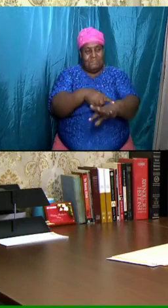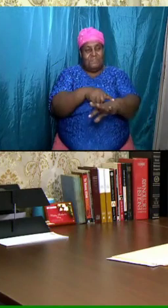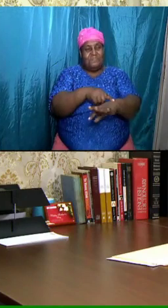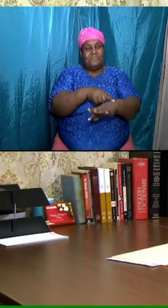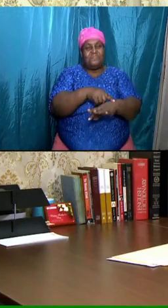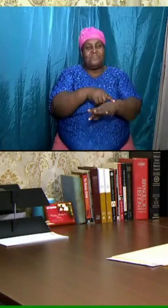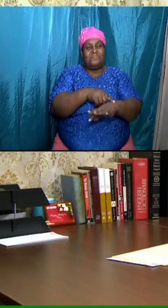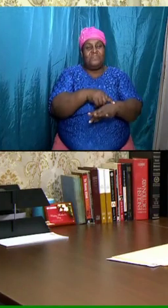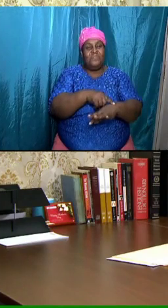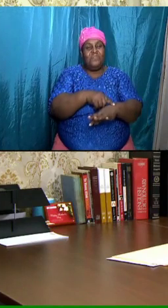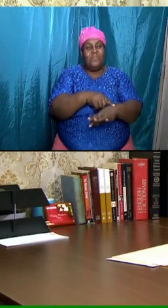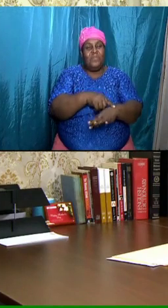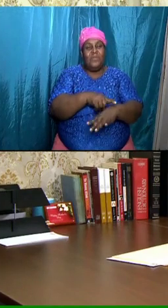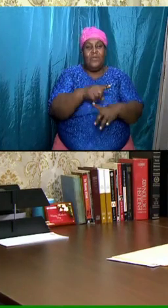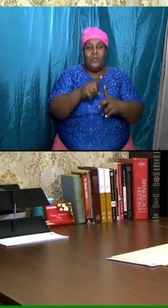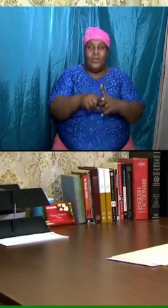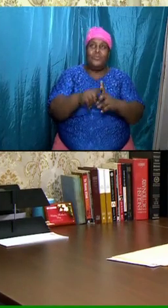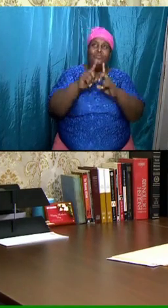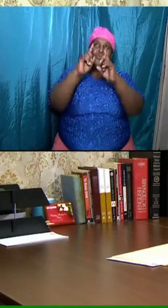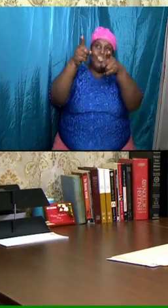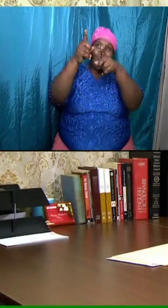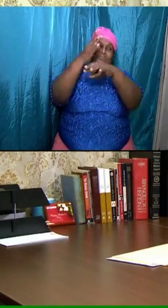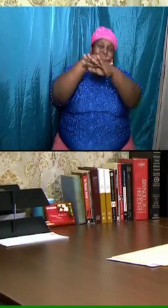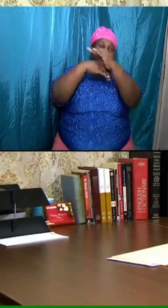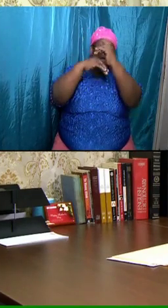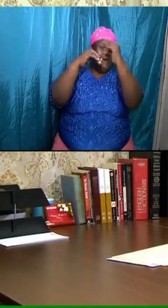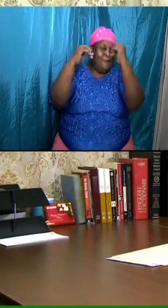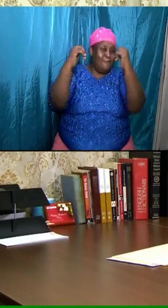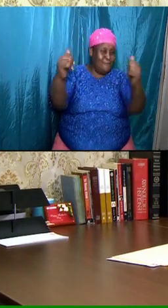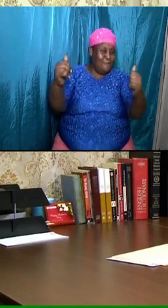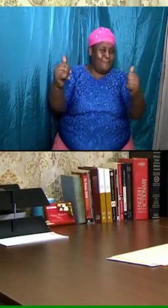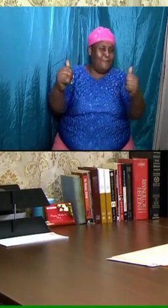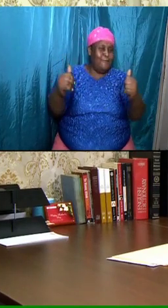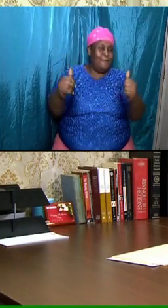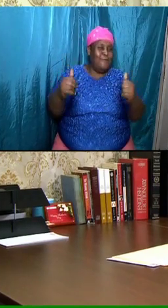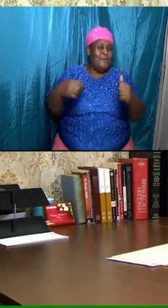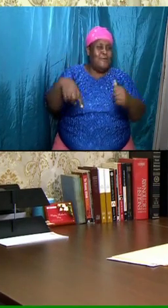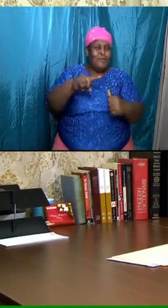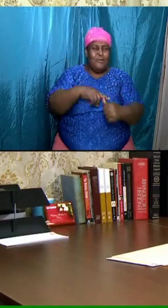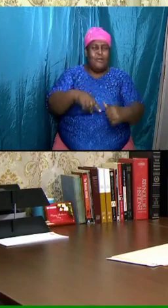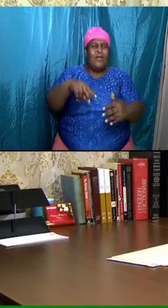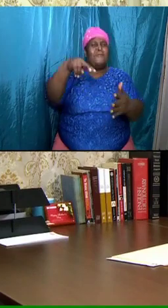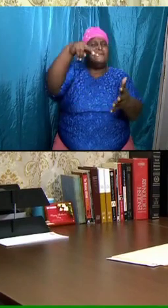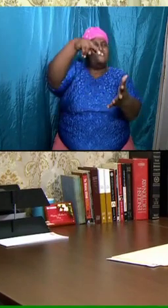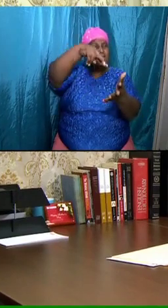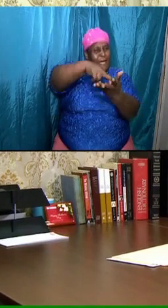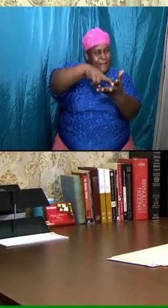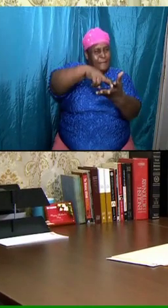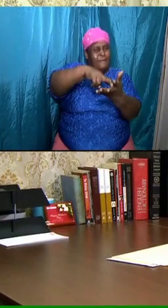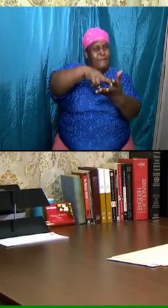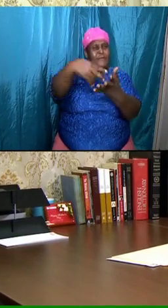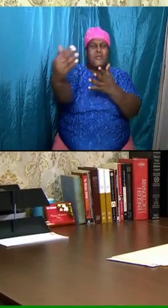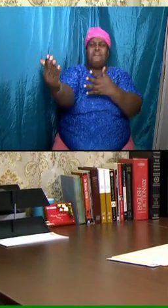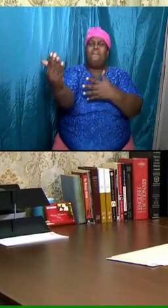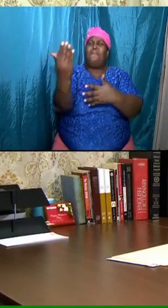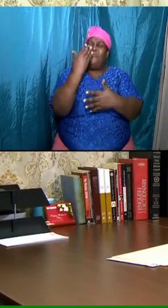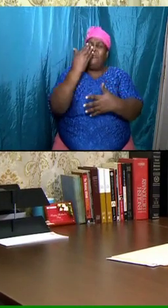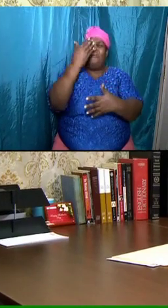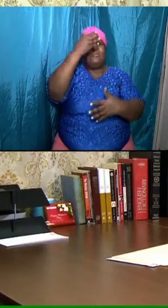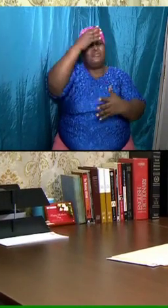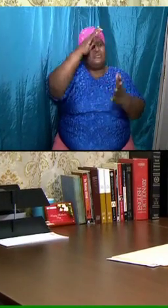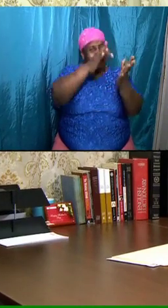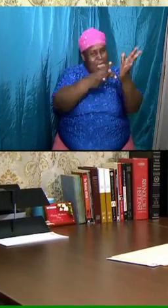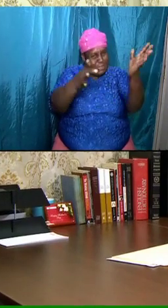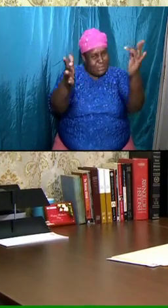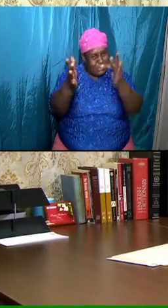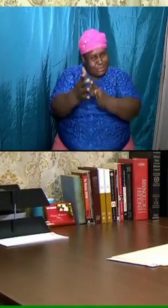But when we get there, we are going to have to face our Savior and we are going